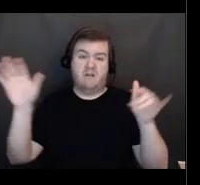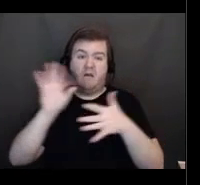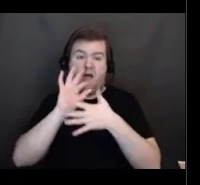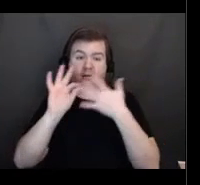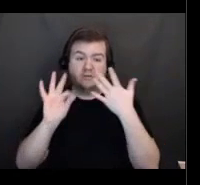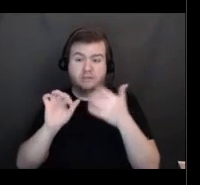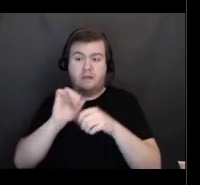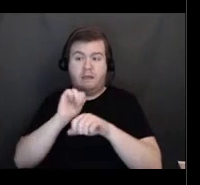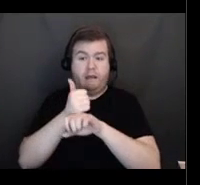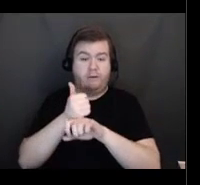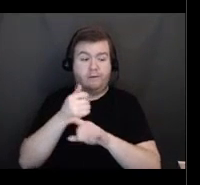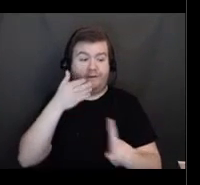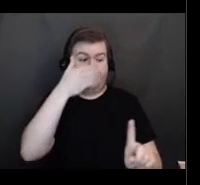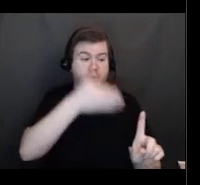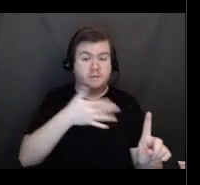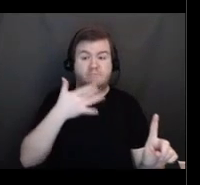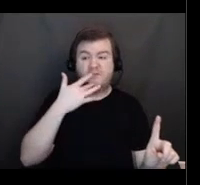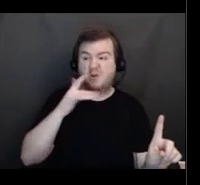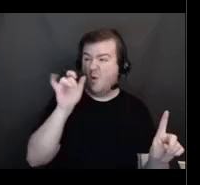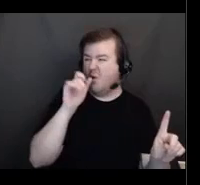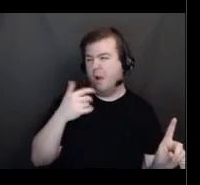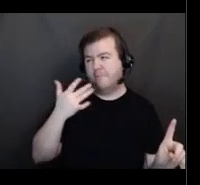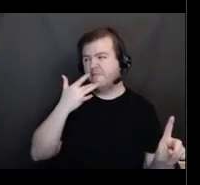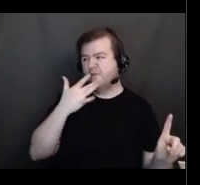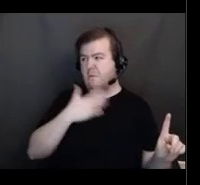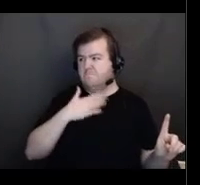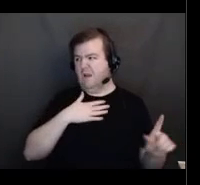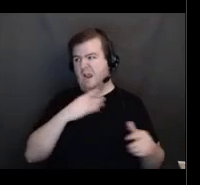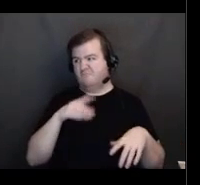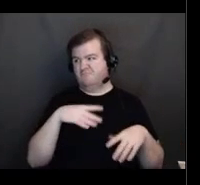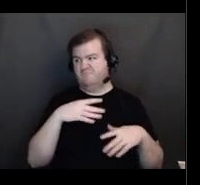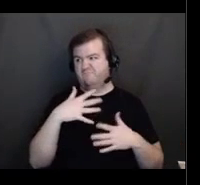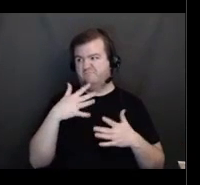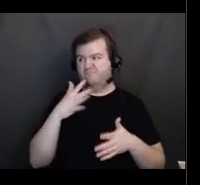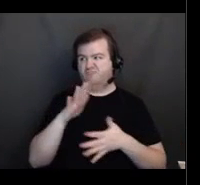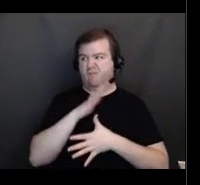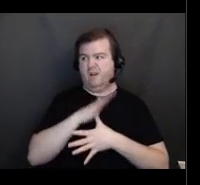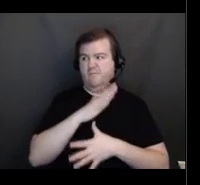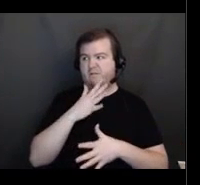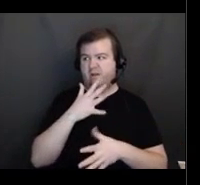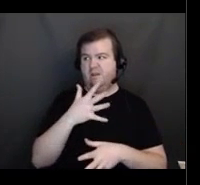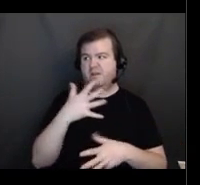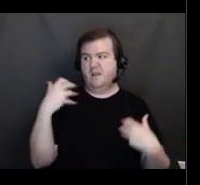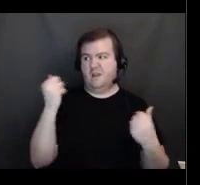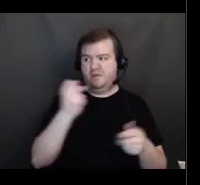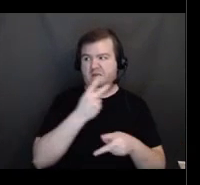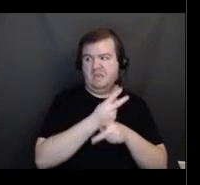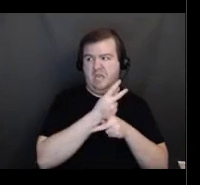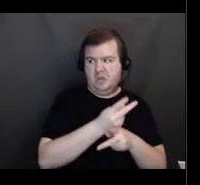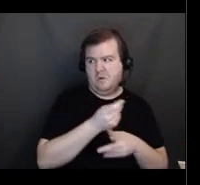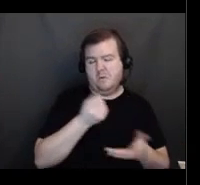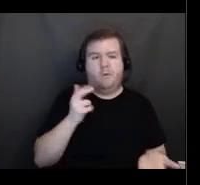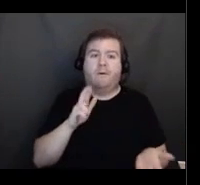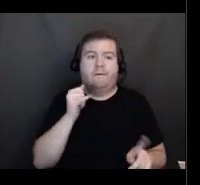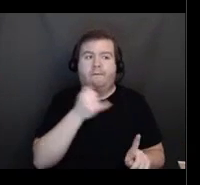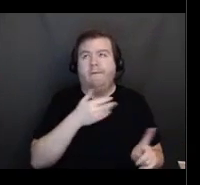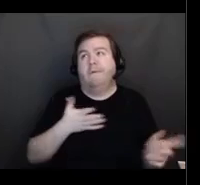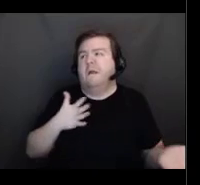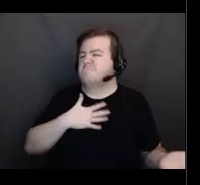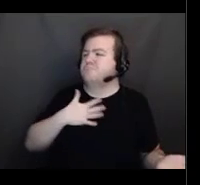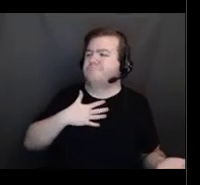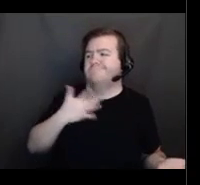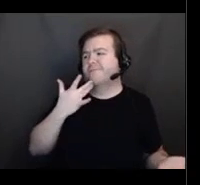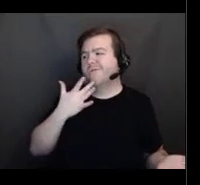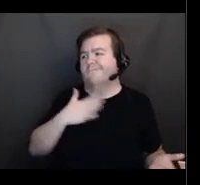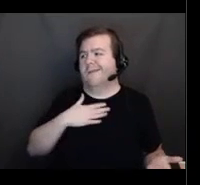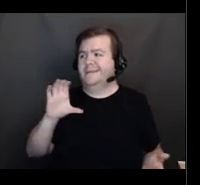provider over another, so they prefer to go to CVS and CVS is,